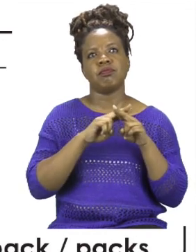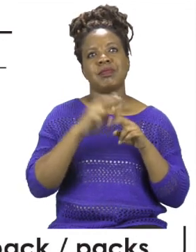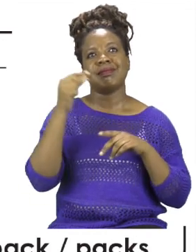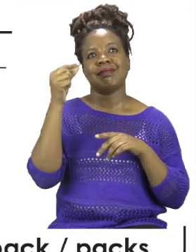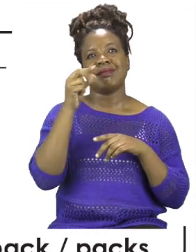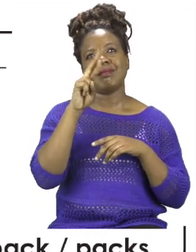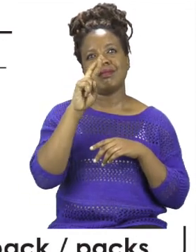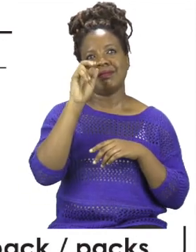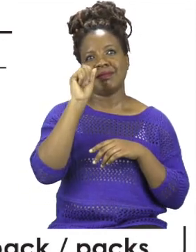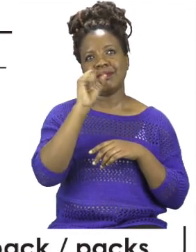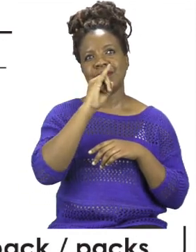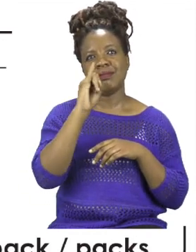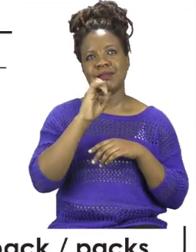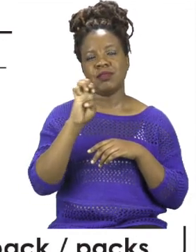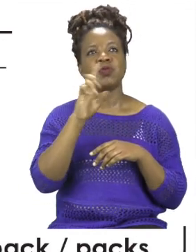in the middle.